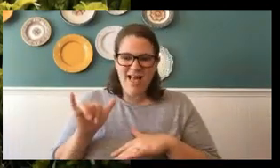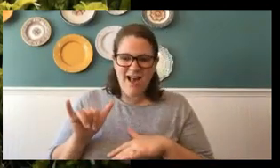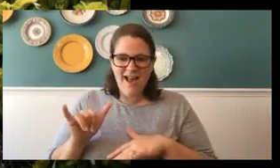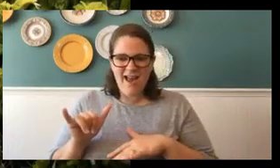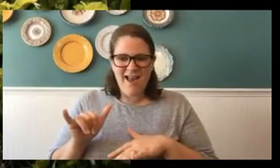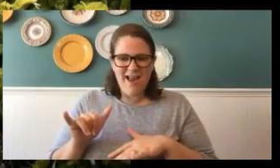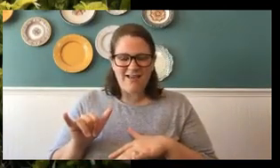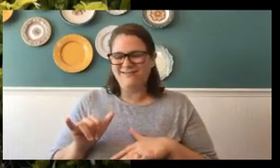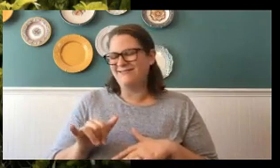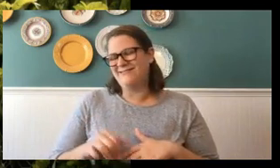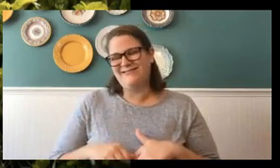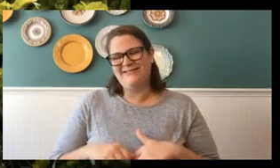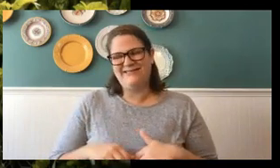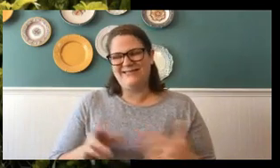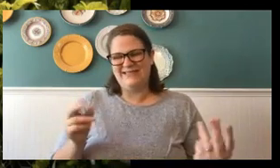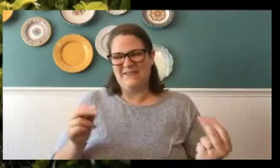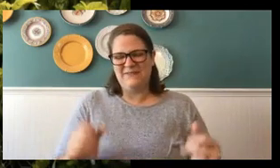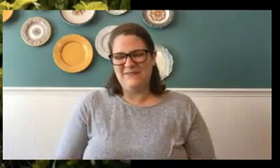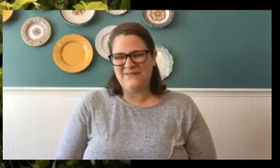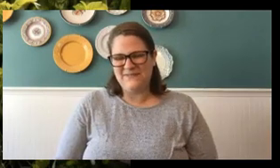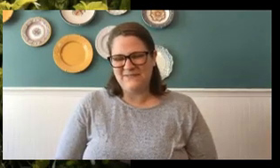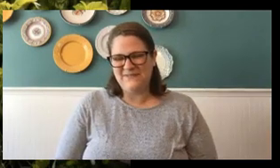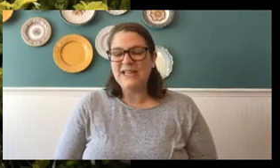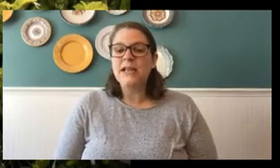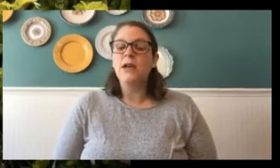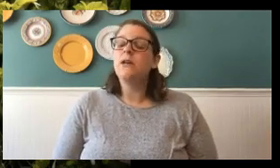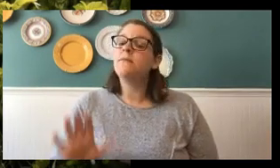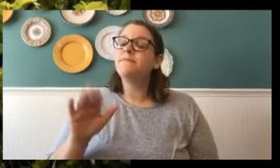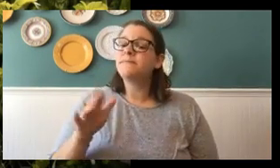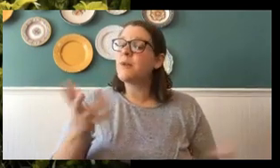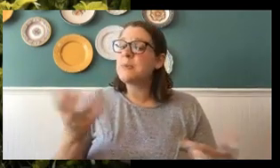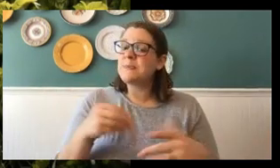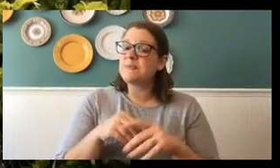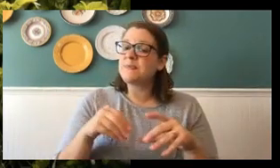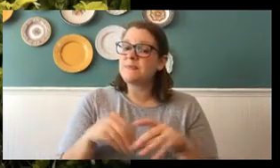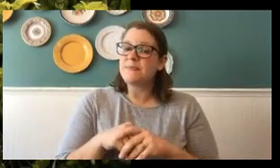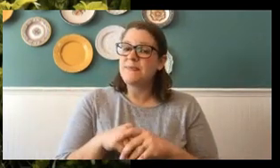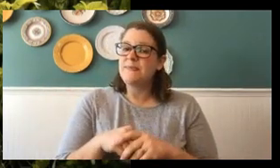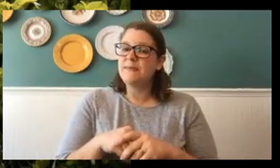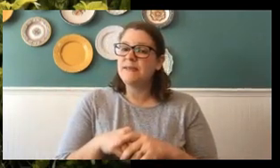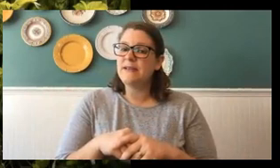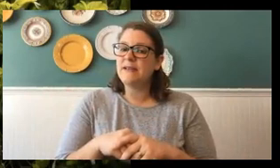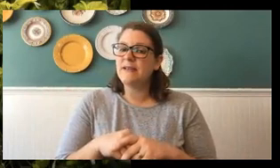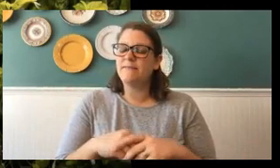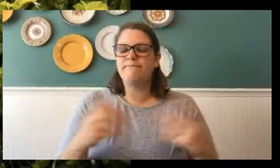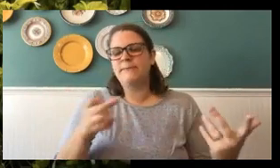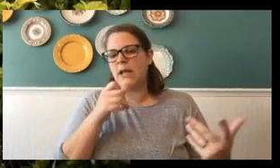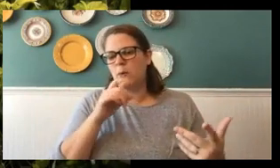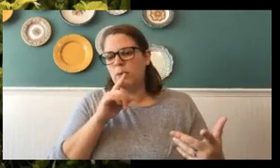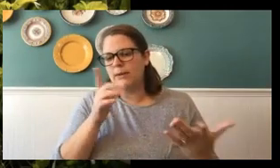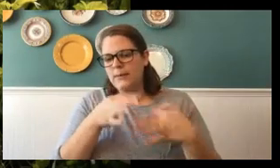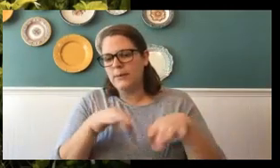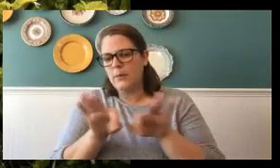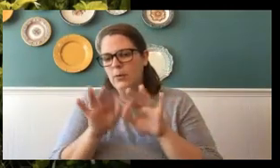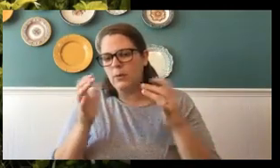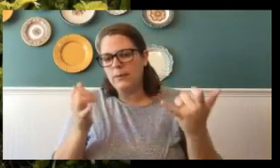Yeah, that's not in the textbooks anywhere either. Now, actually, guys, what's in here is actually not what's important right now. What's